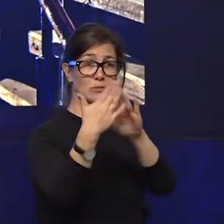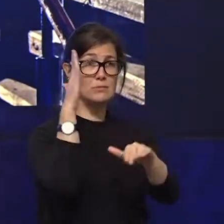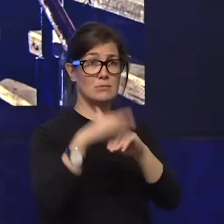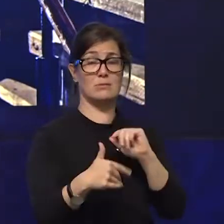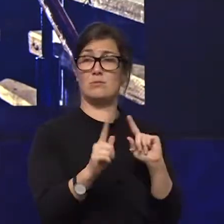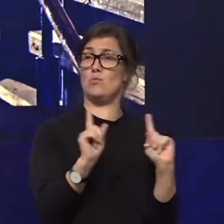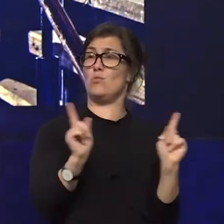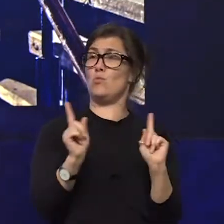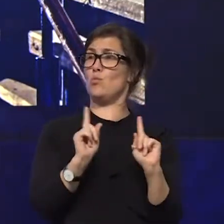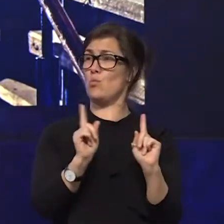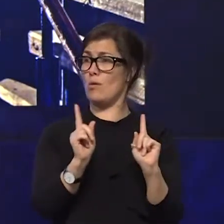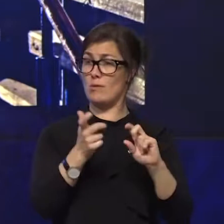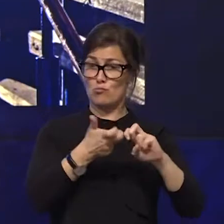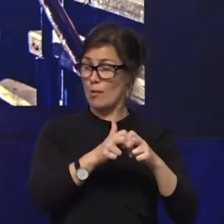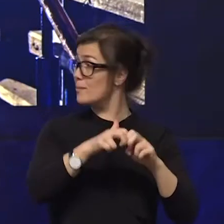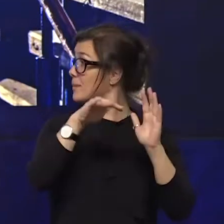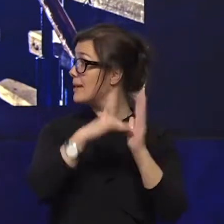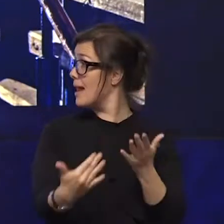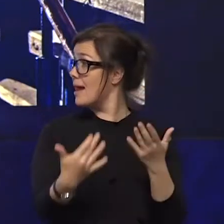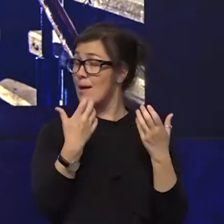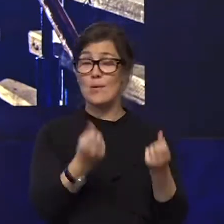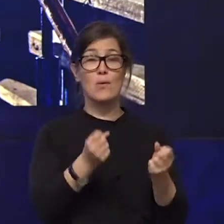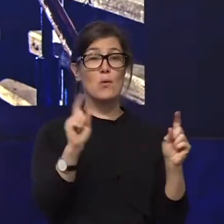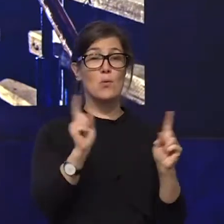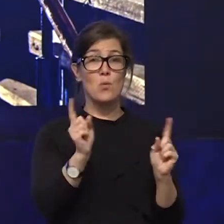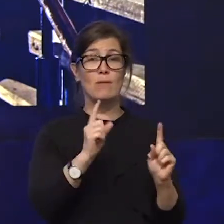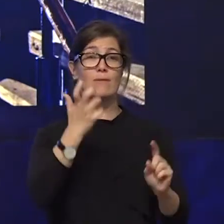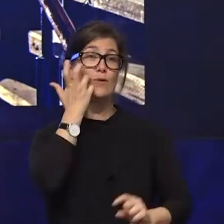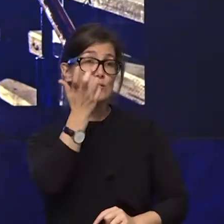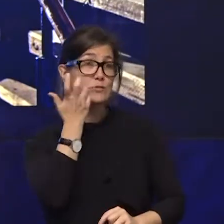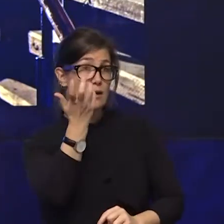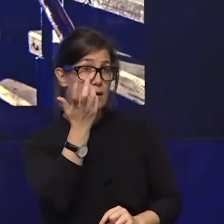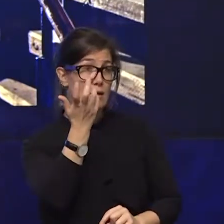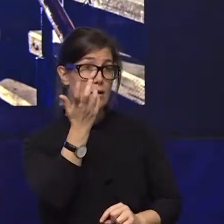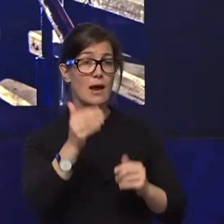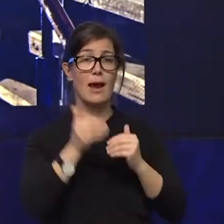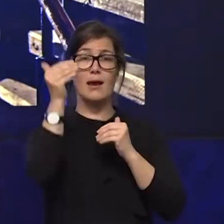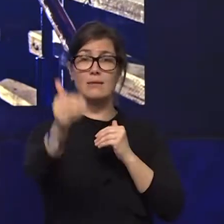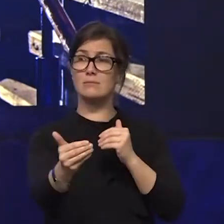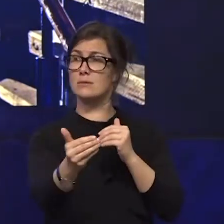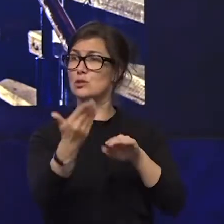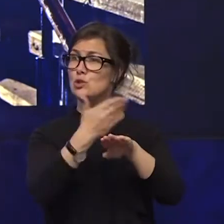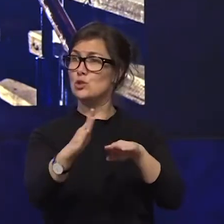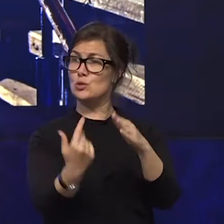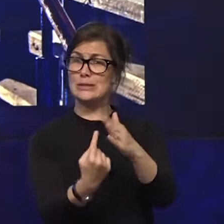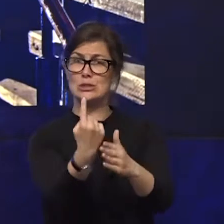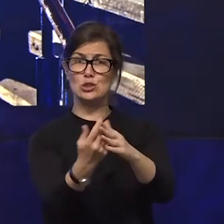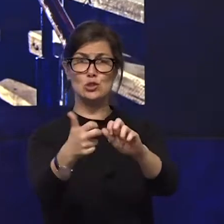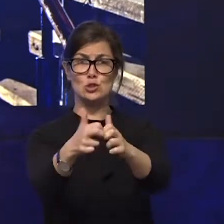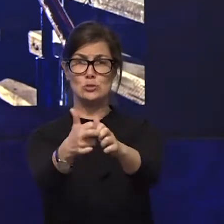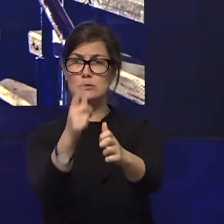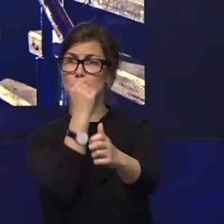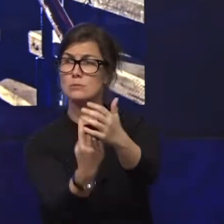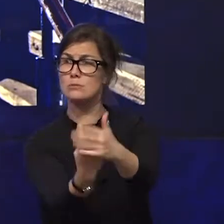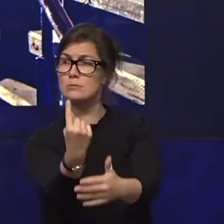what are the issues now into the future and indeed the new and emerging issues that may arise